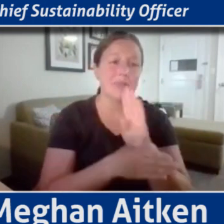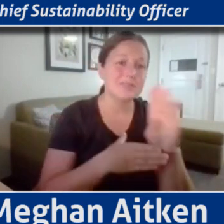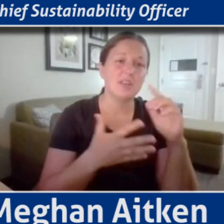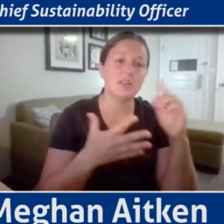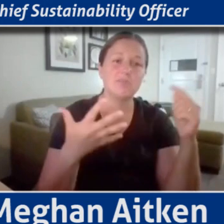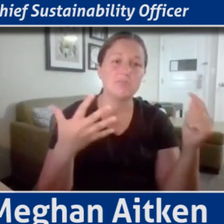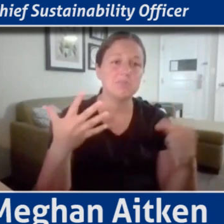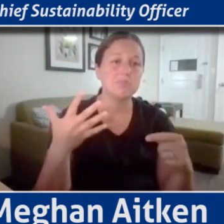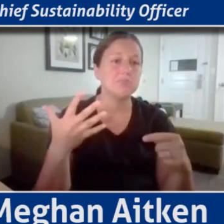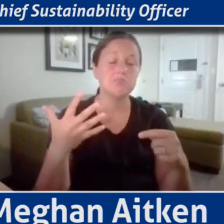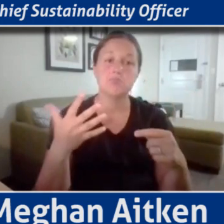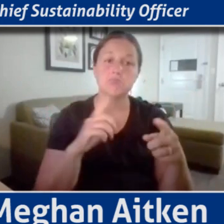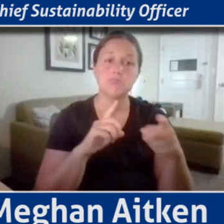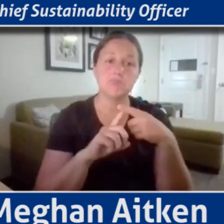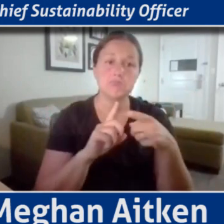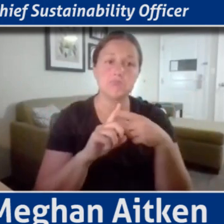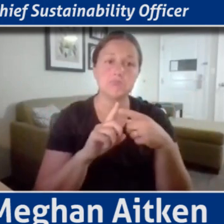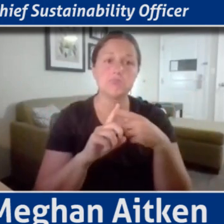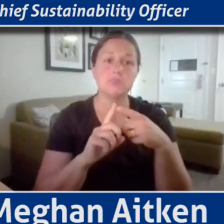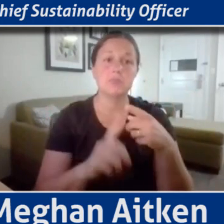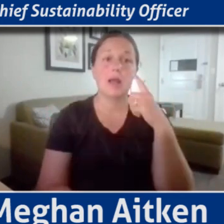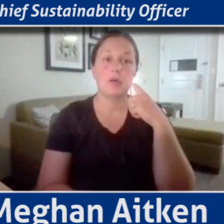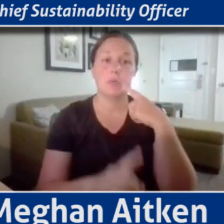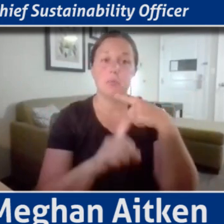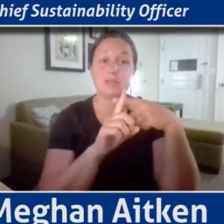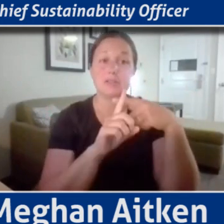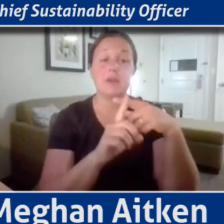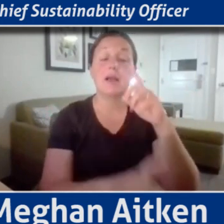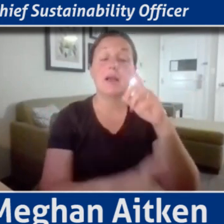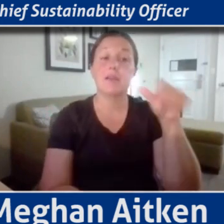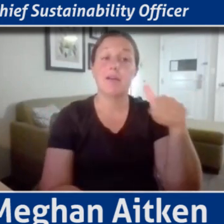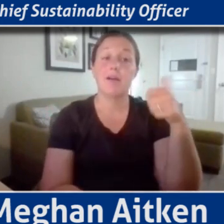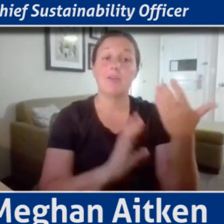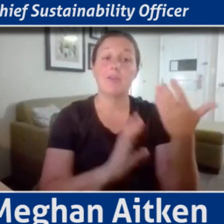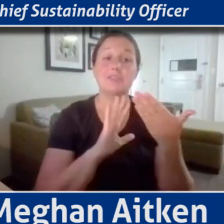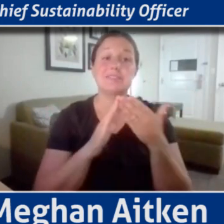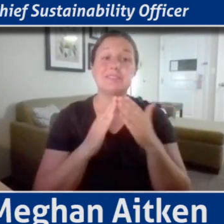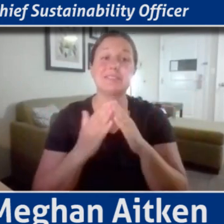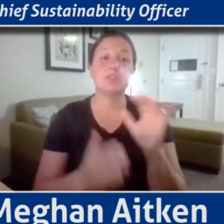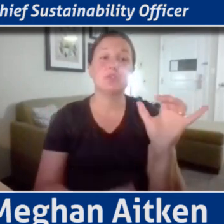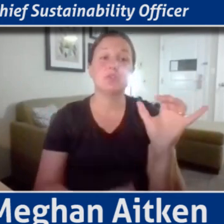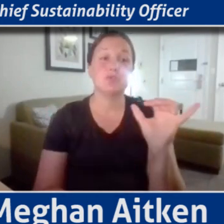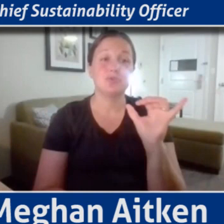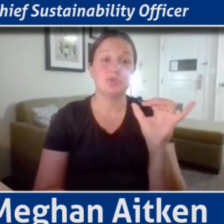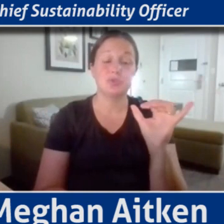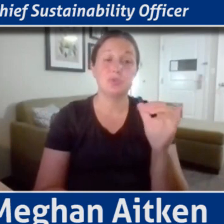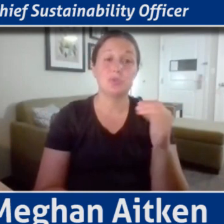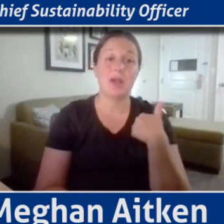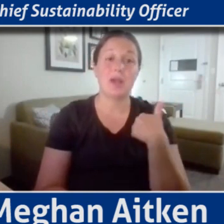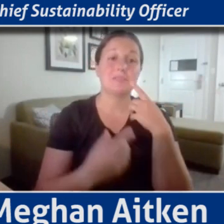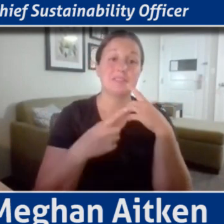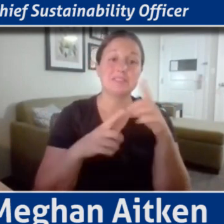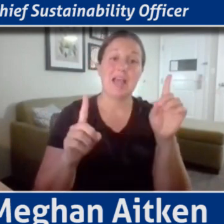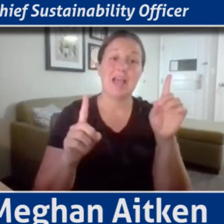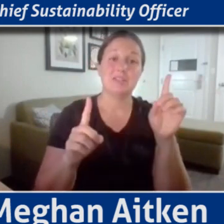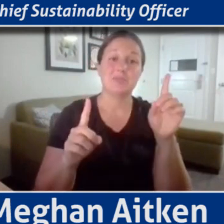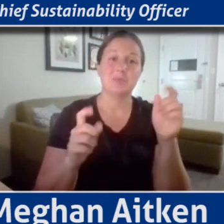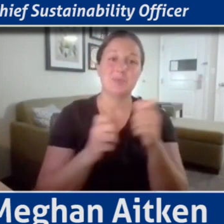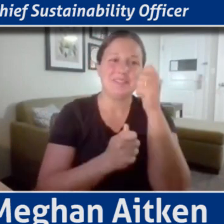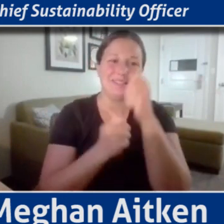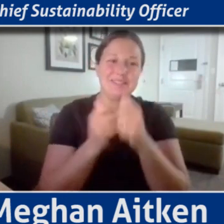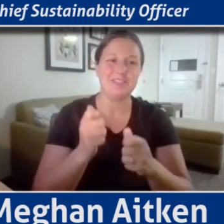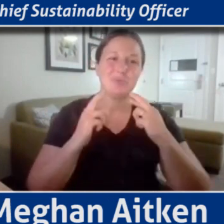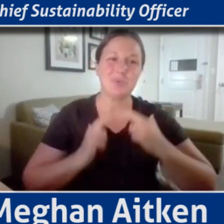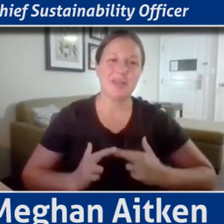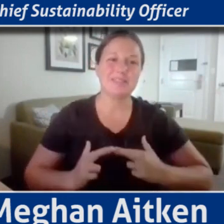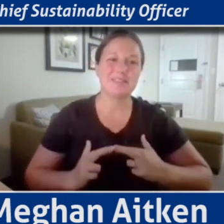I think, you know, other cities have had a lot of success bringing that down to the resident level. And I think that, you